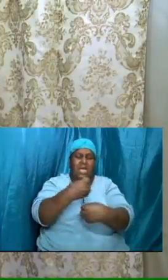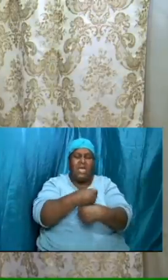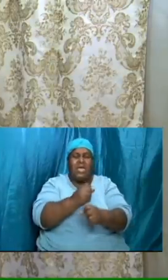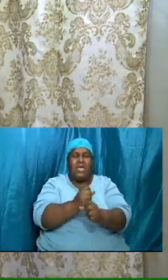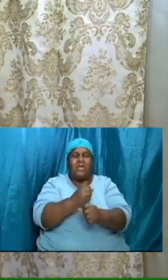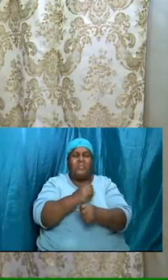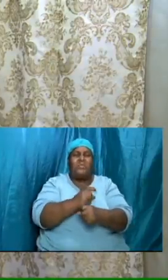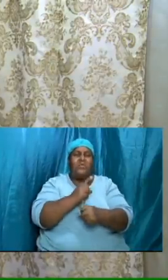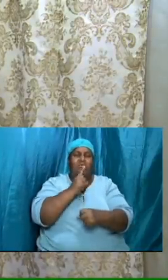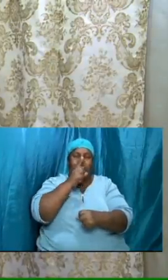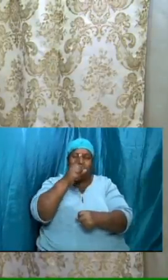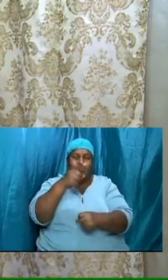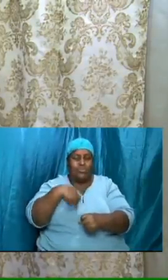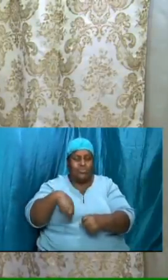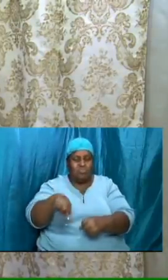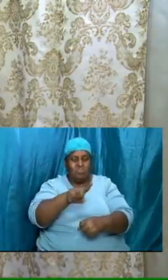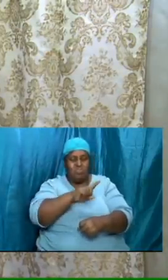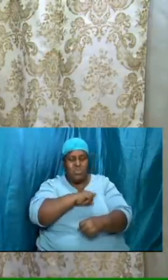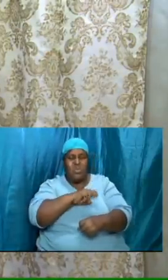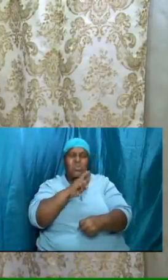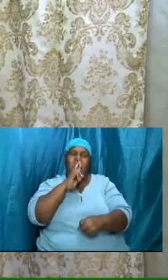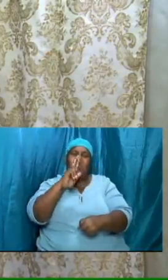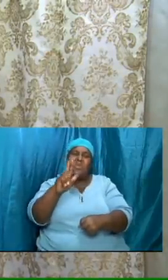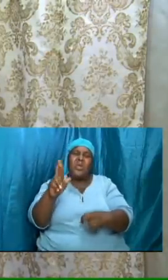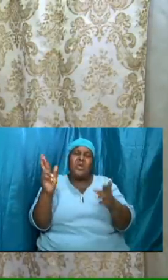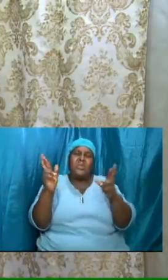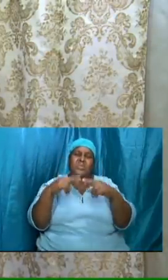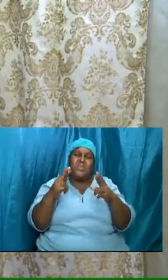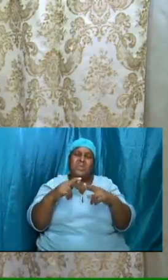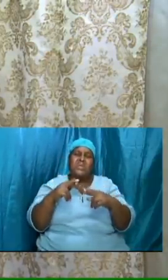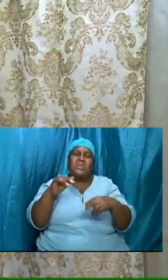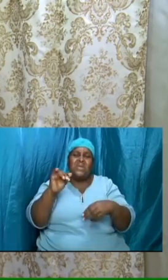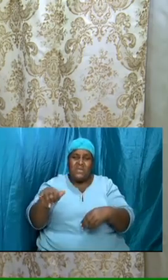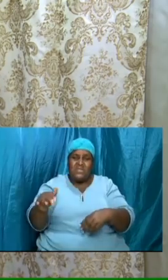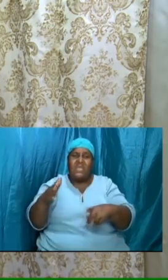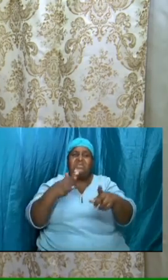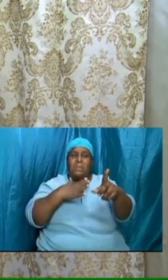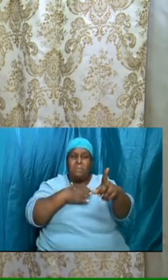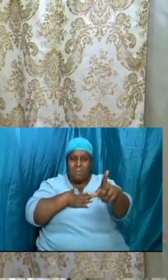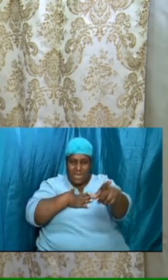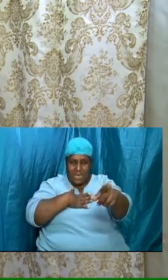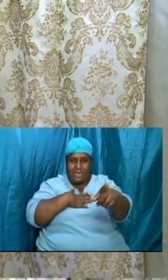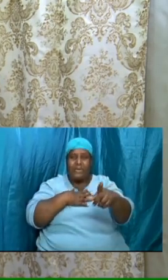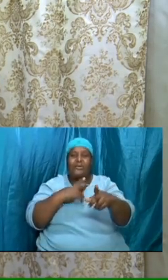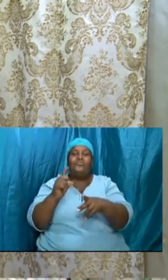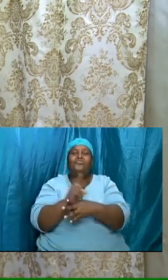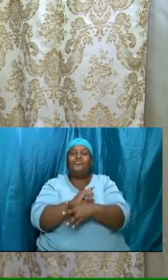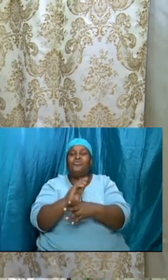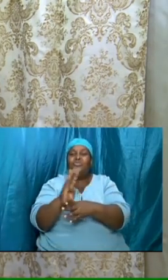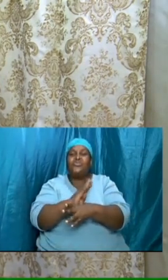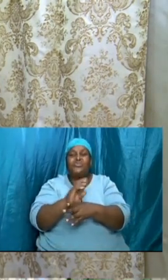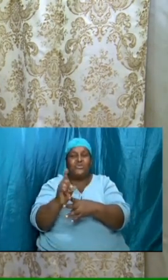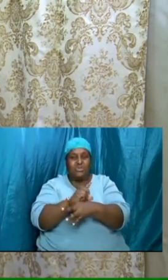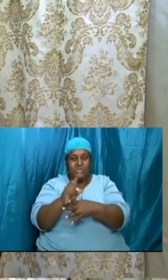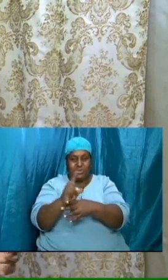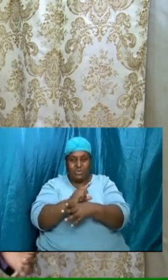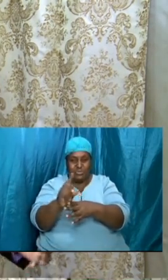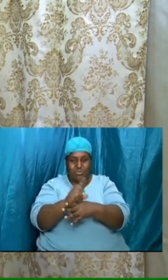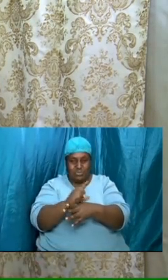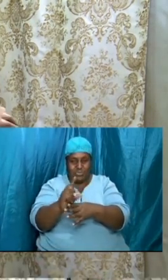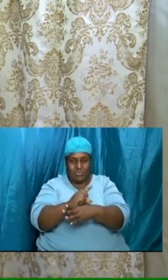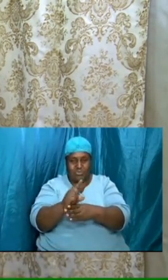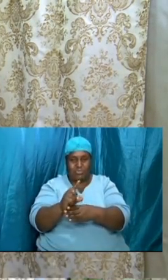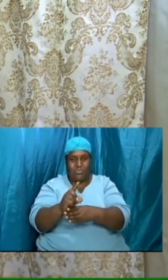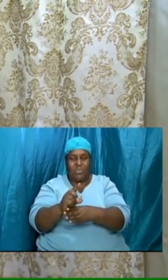that we are ready that is my duty that is what i have to do so even if we break a bit to